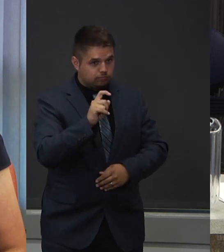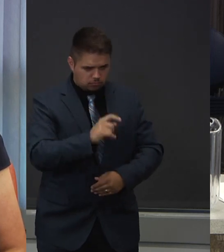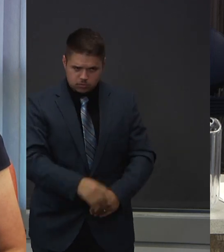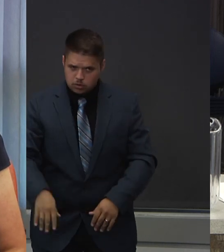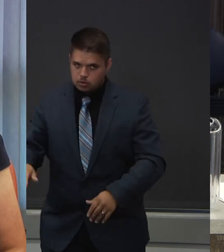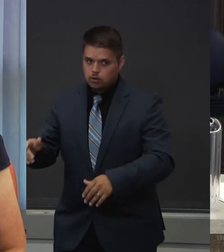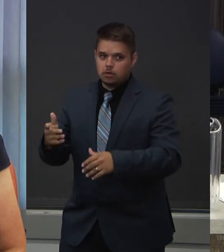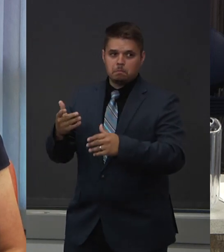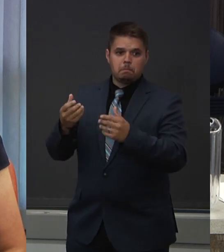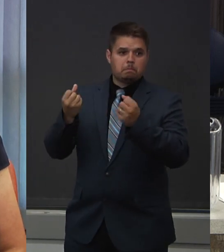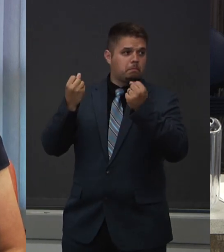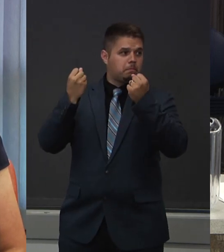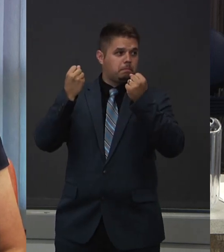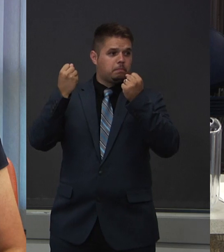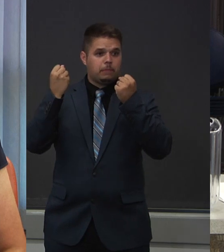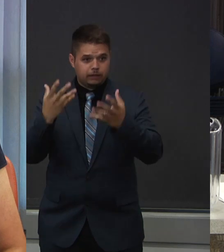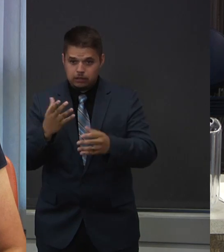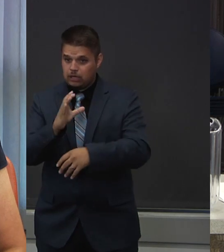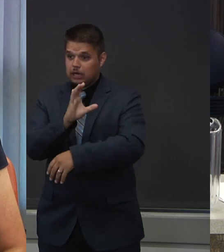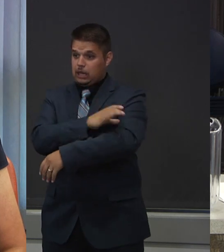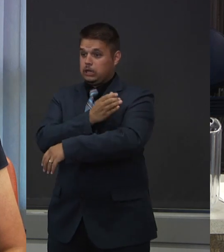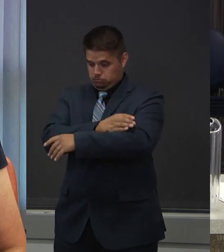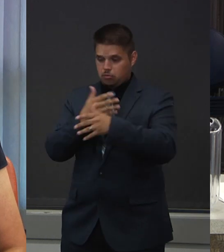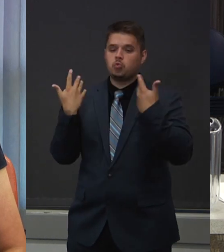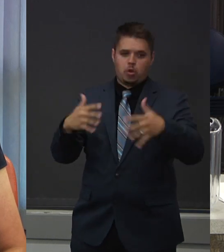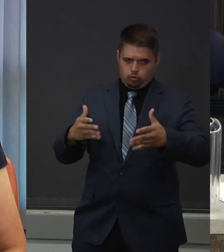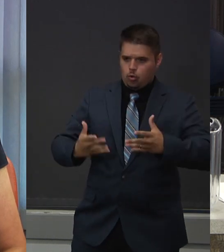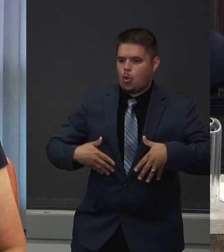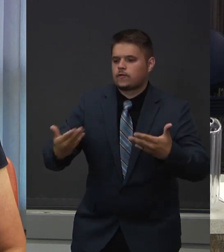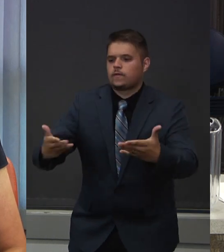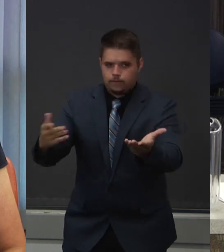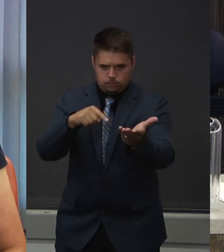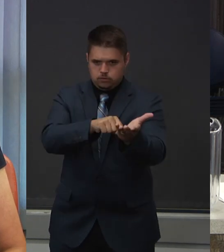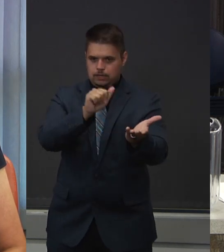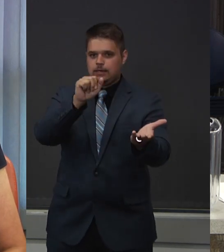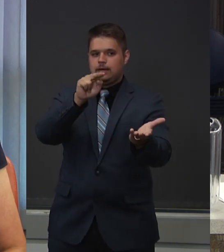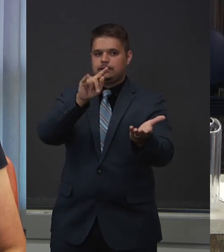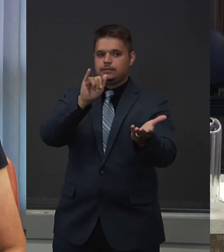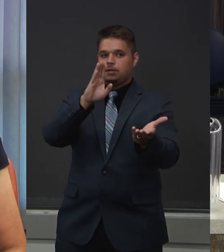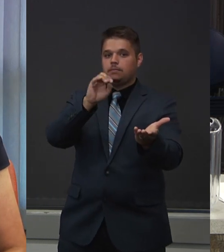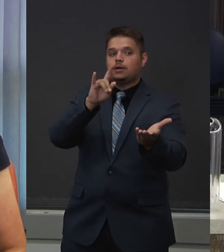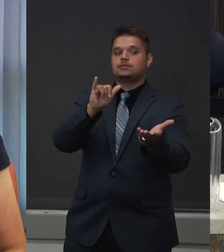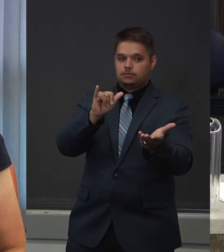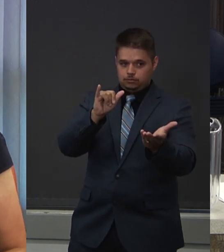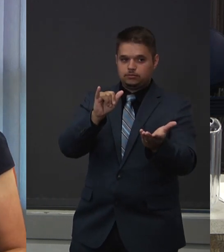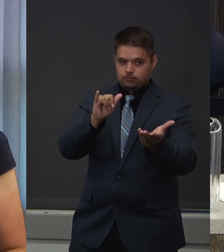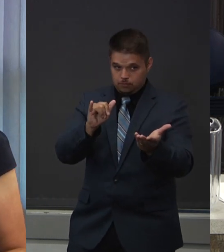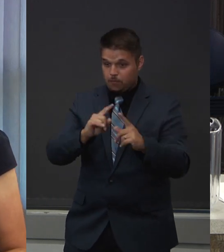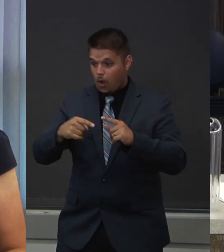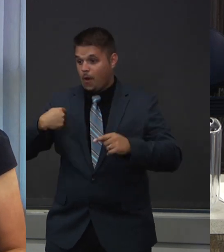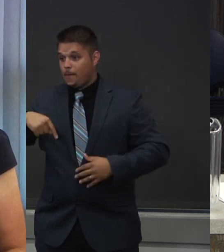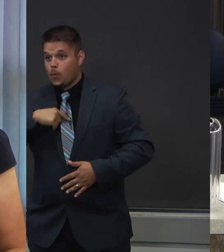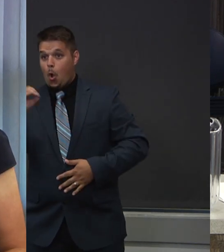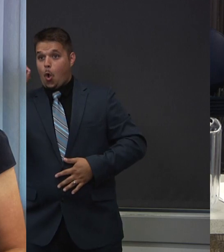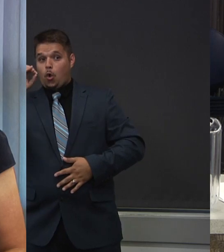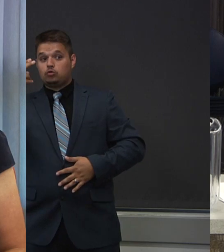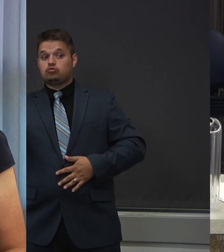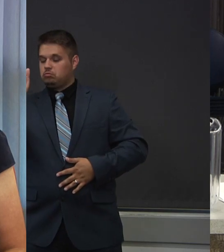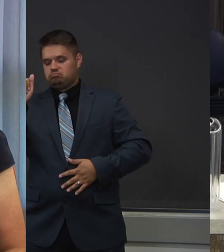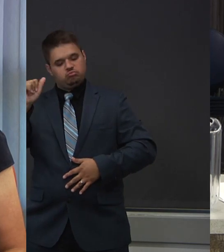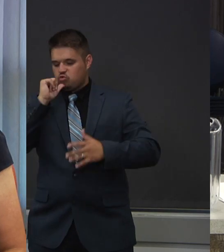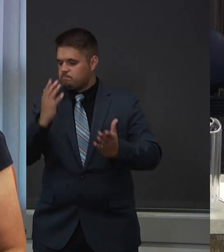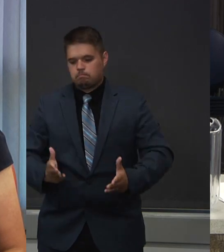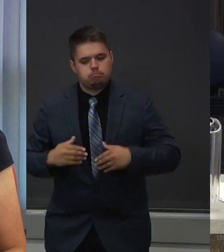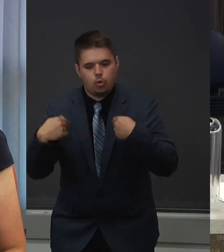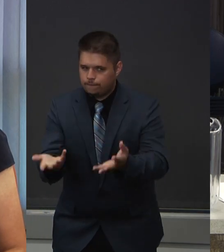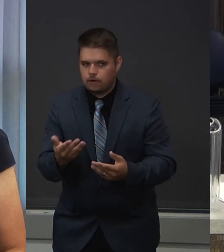testing, but we at OHA don't recommend antibody testing in the general public. That's for a couple of reasons.